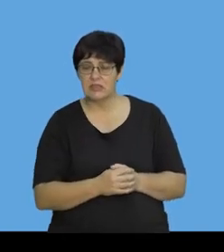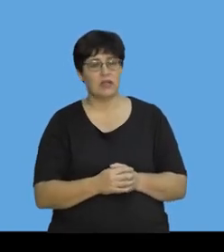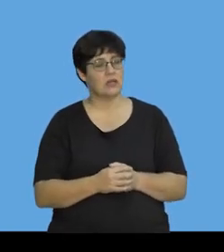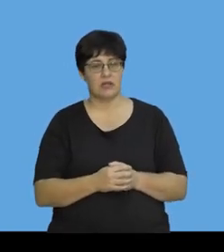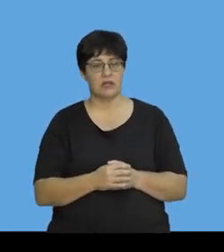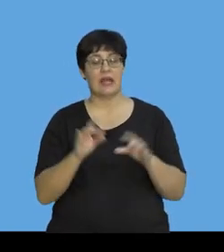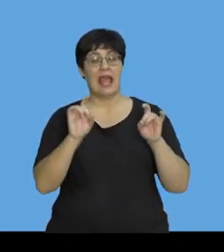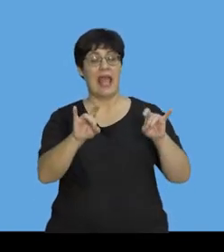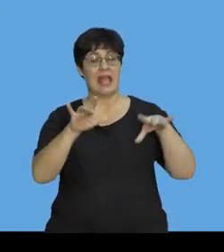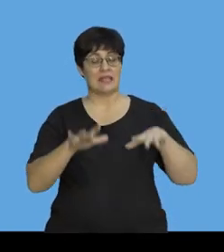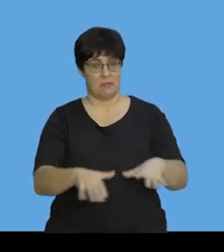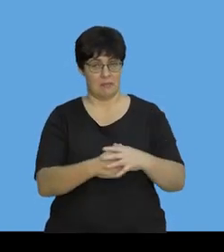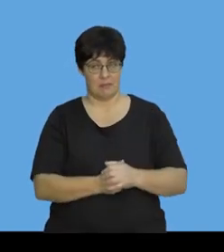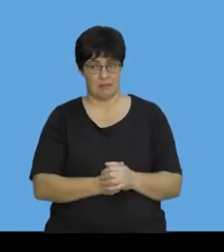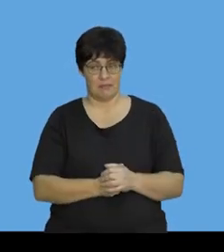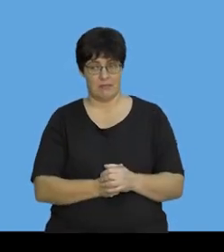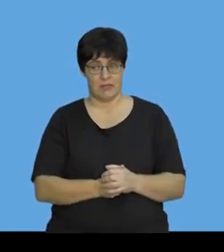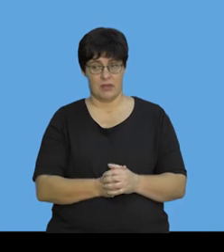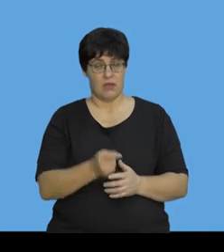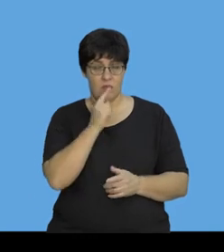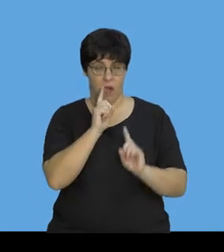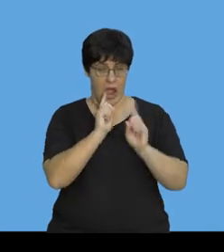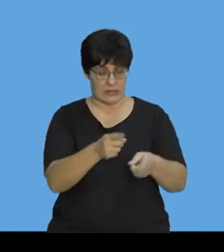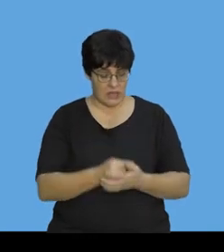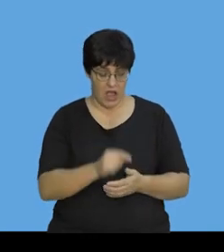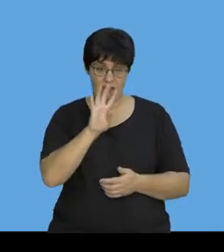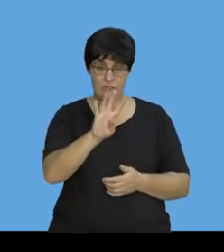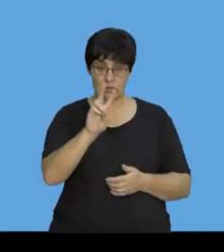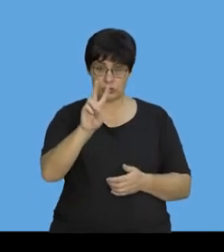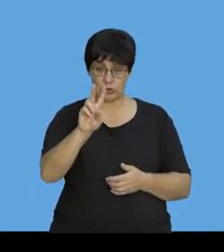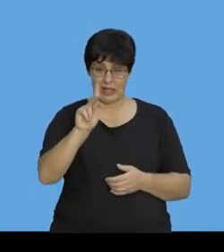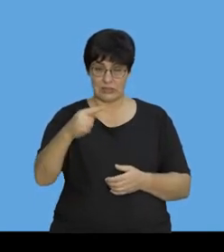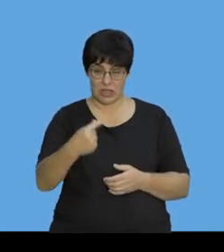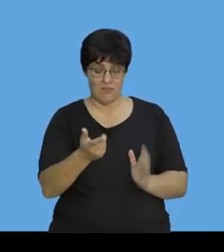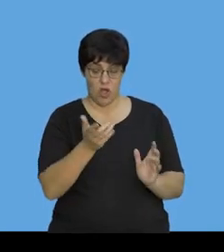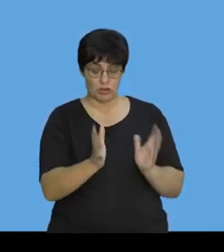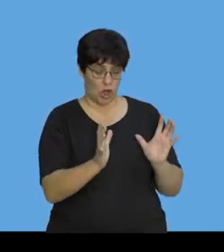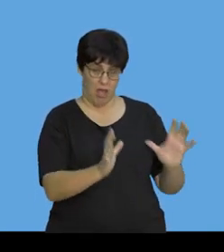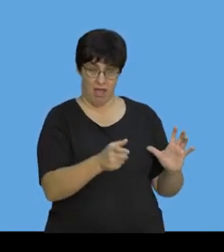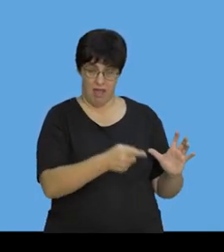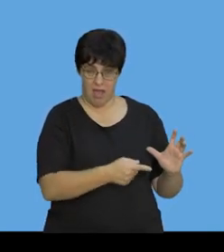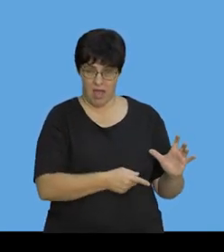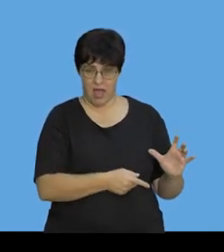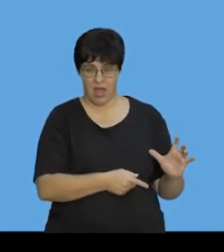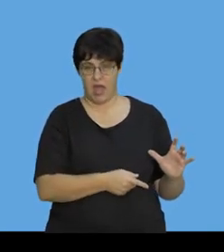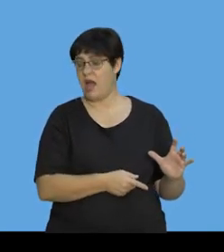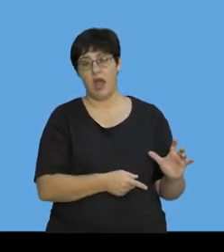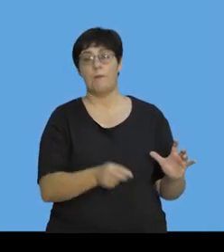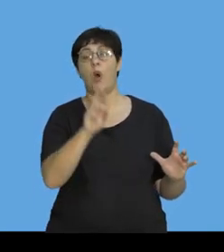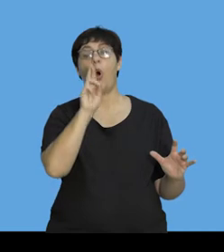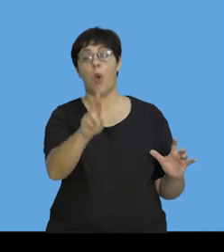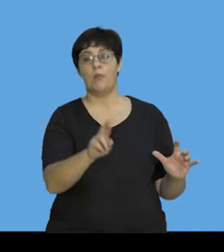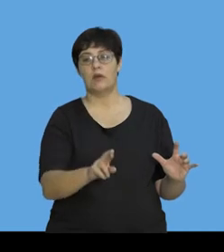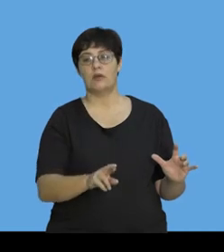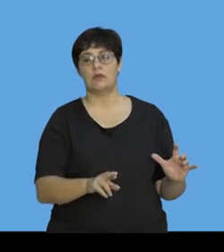In an exam, if you get an answer of 42 kilograms for a soccer ball, I'm sincerely